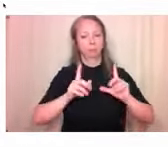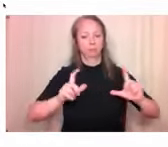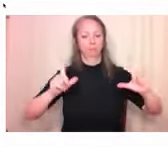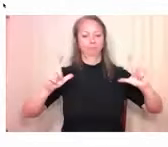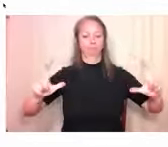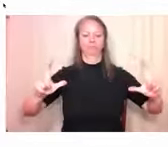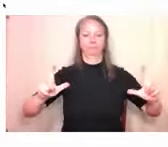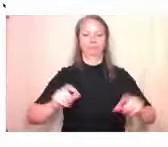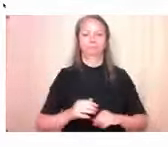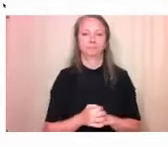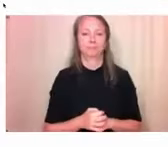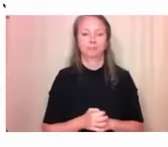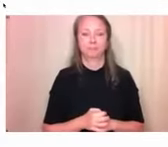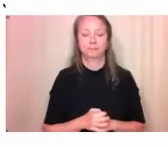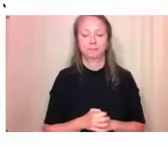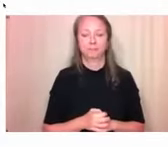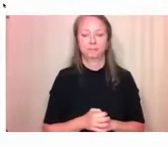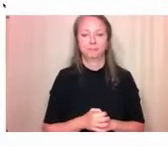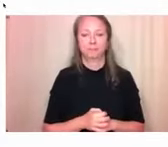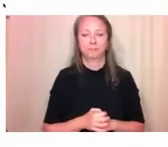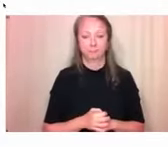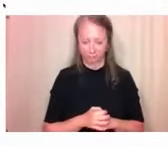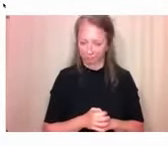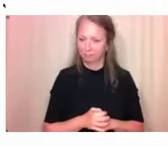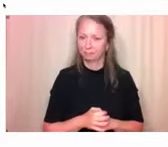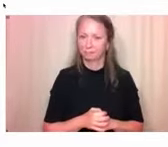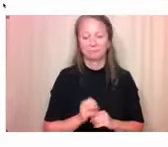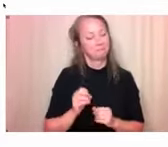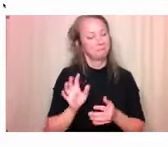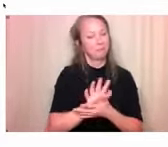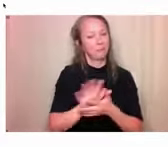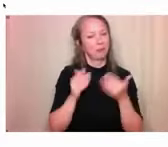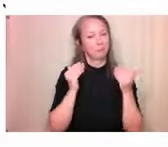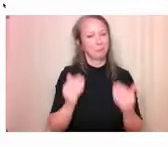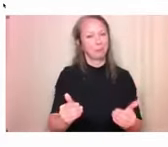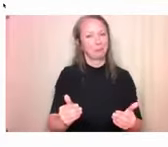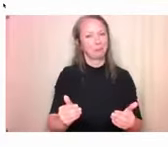Okay. Here we go. Movie time. Okay.